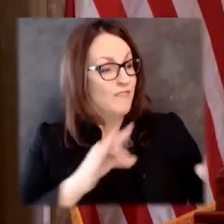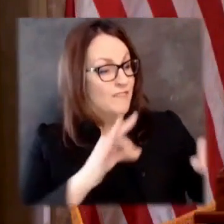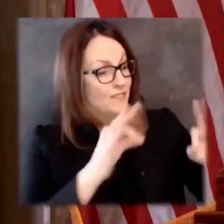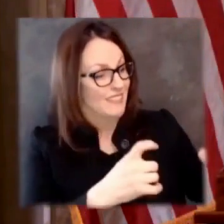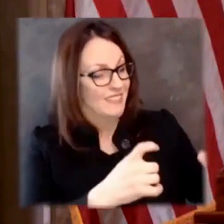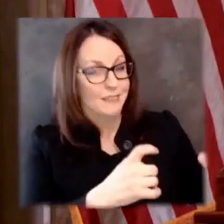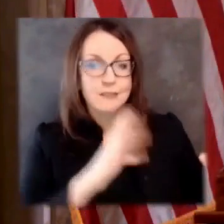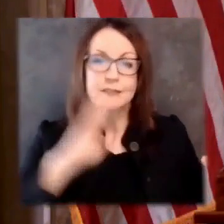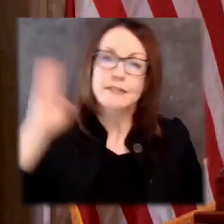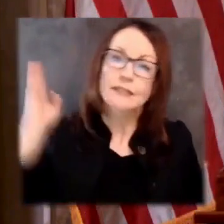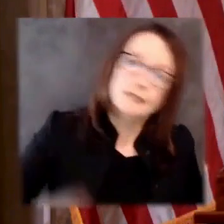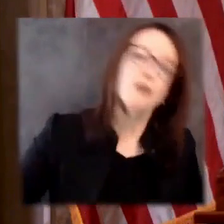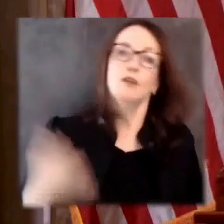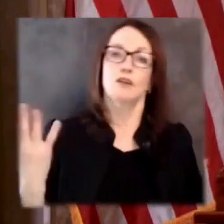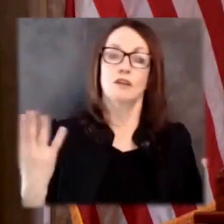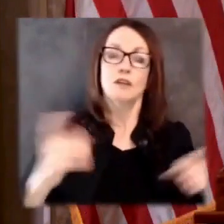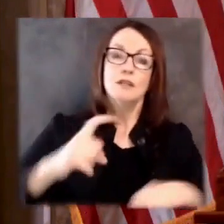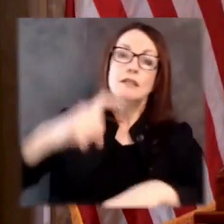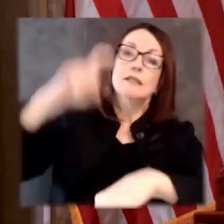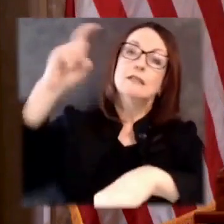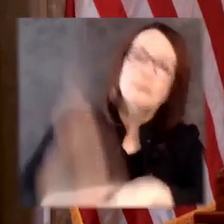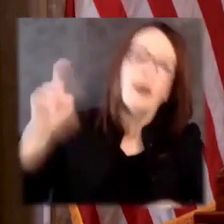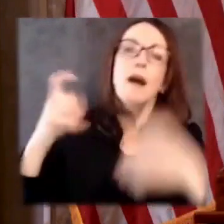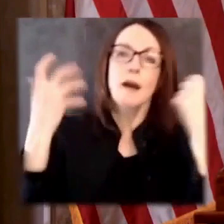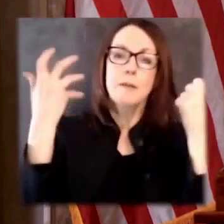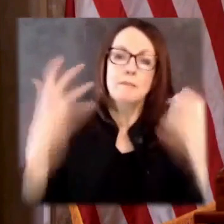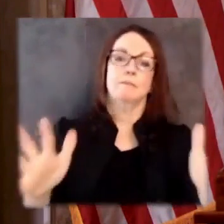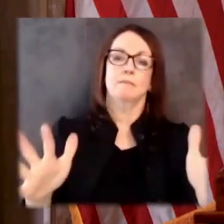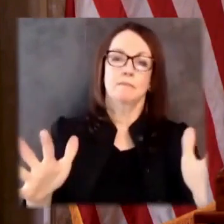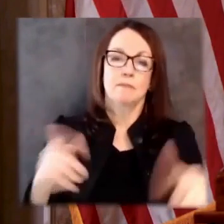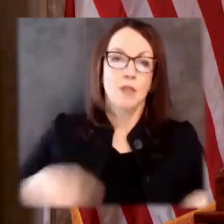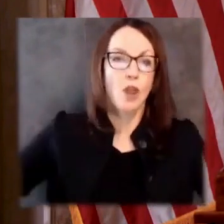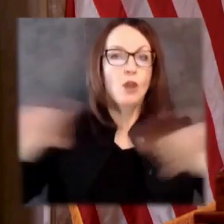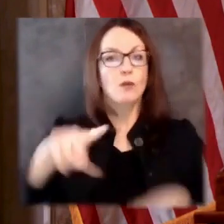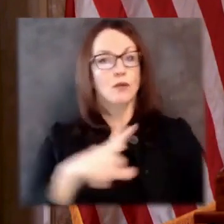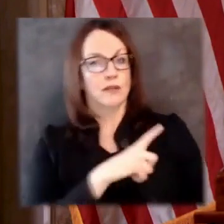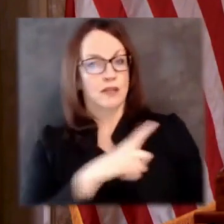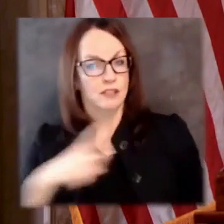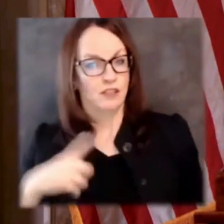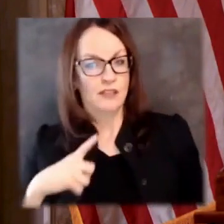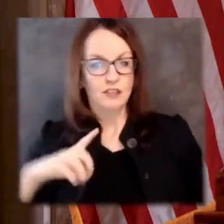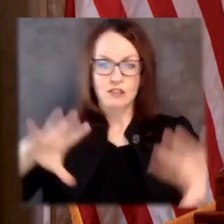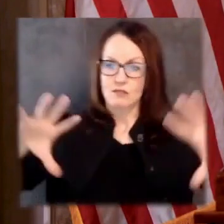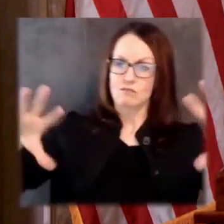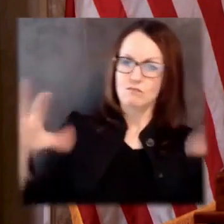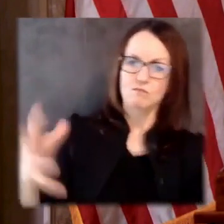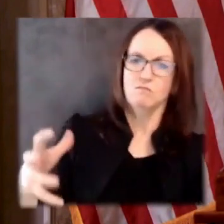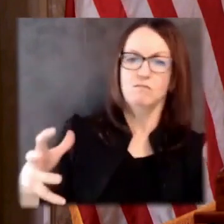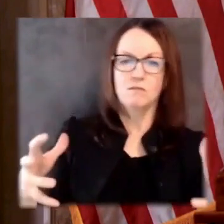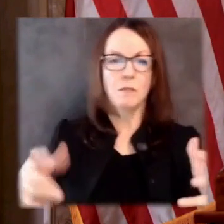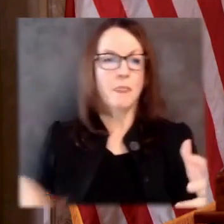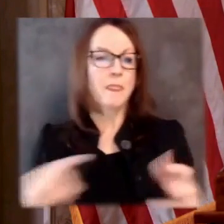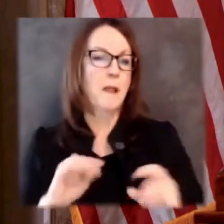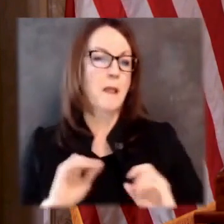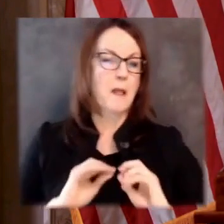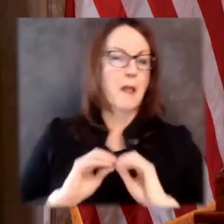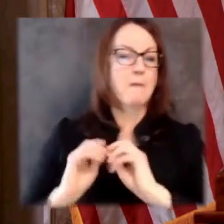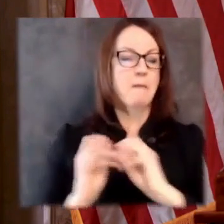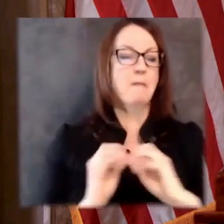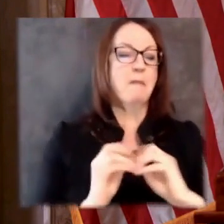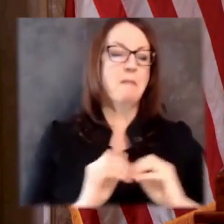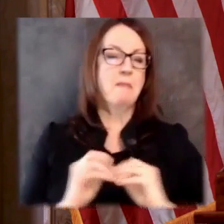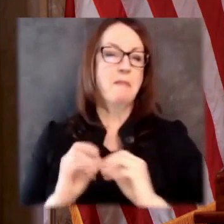And they never took the time to fix it. And to make matters worse, the legislature has spent the last decade